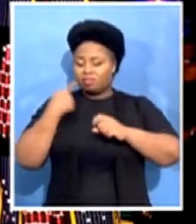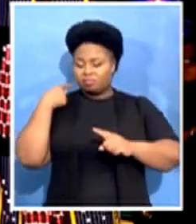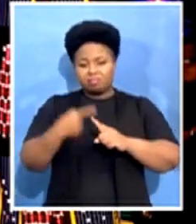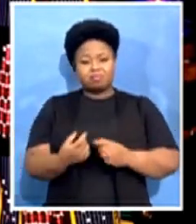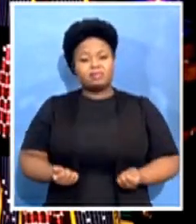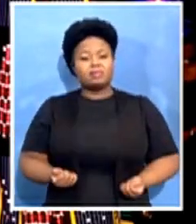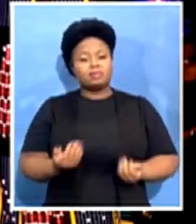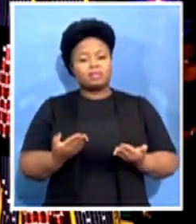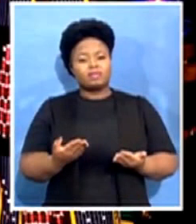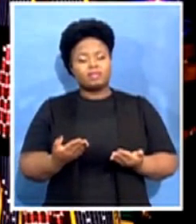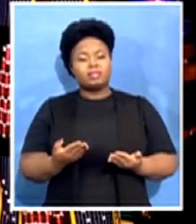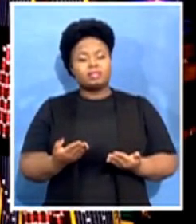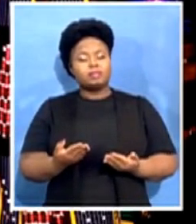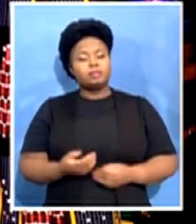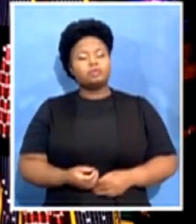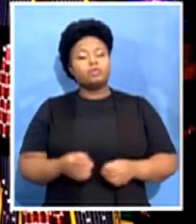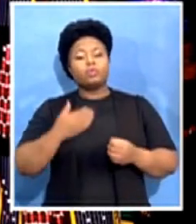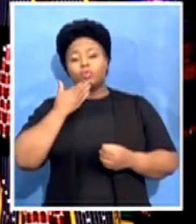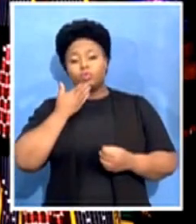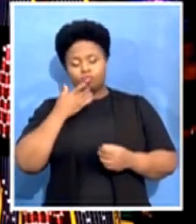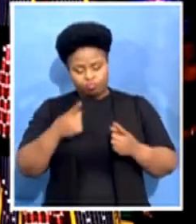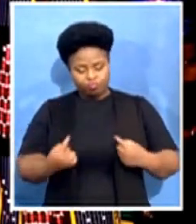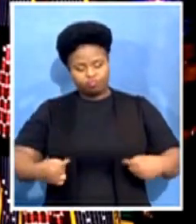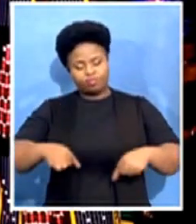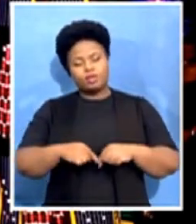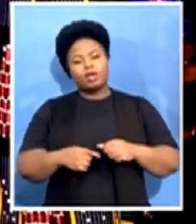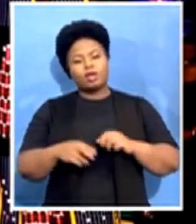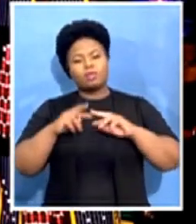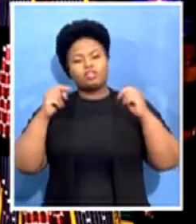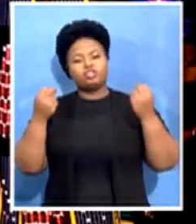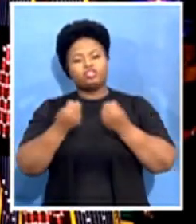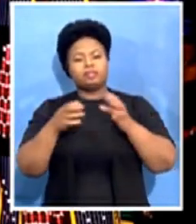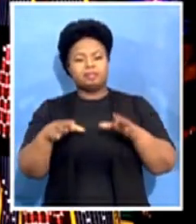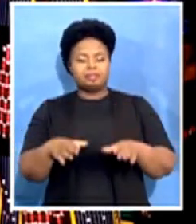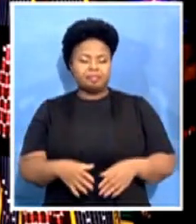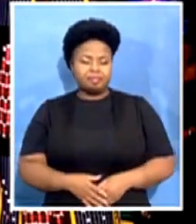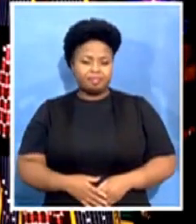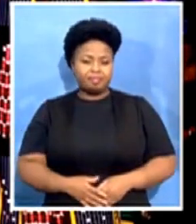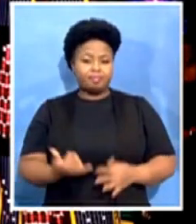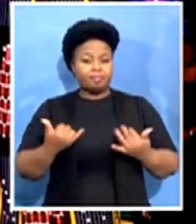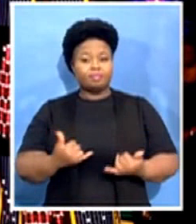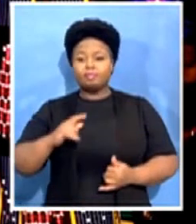nation. I speak this morning, not only as one